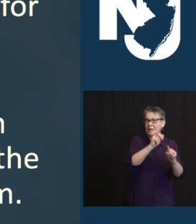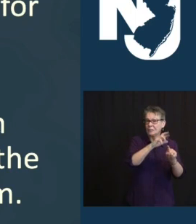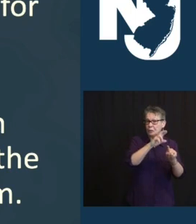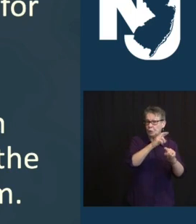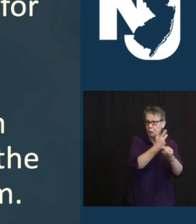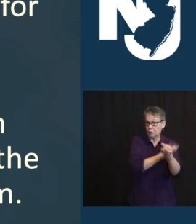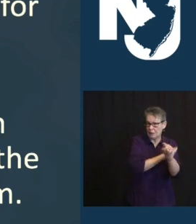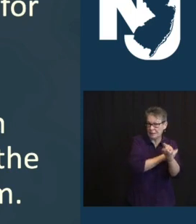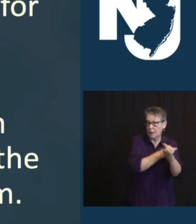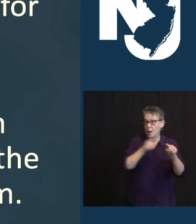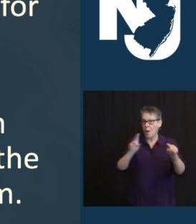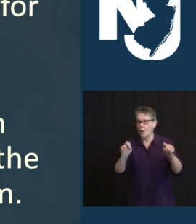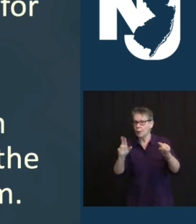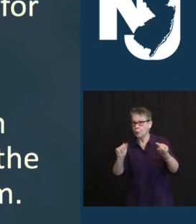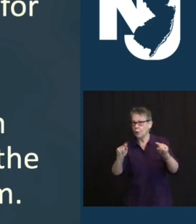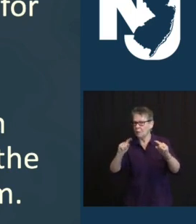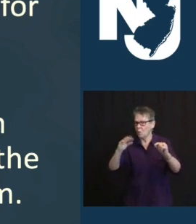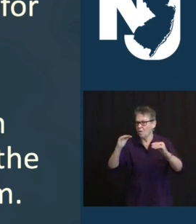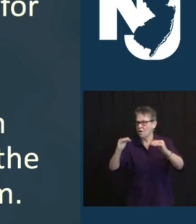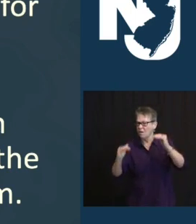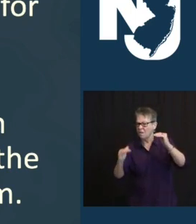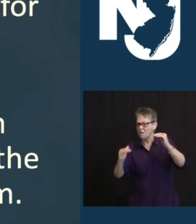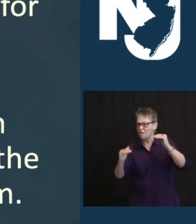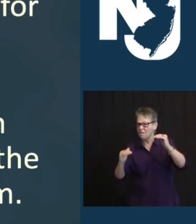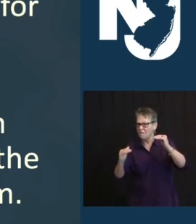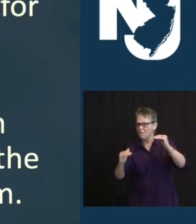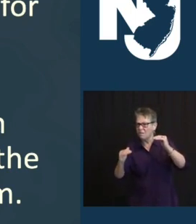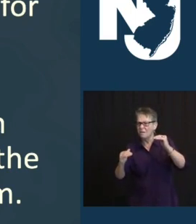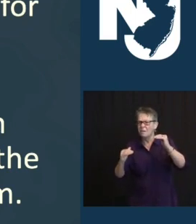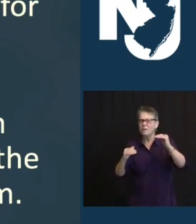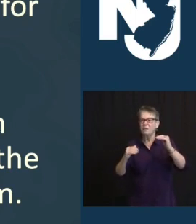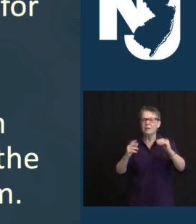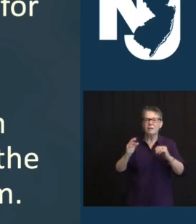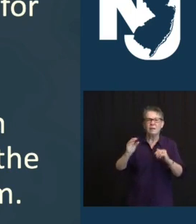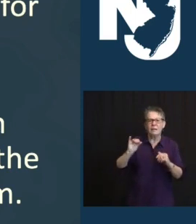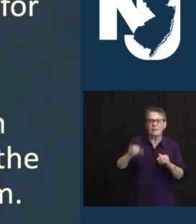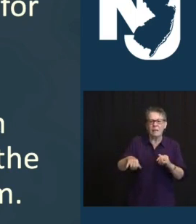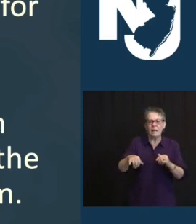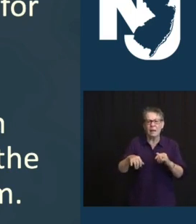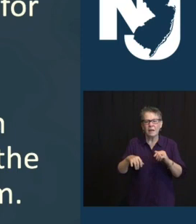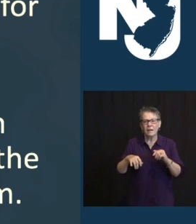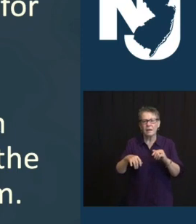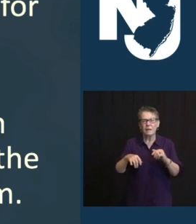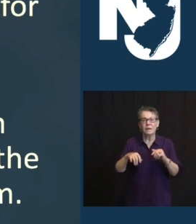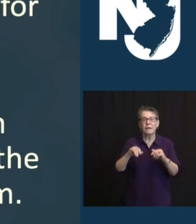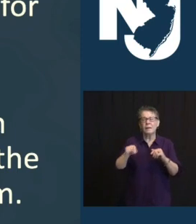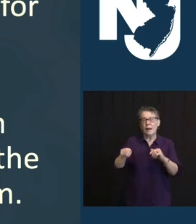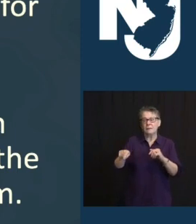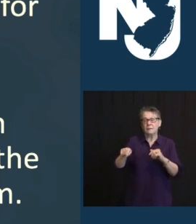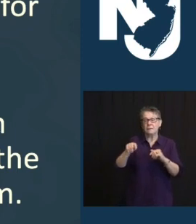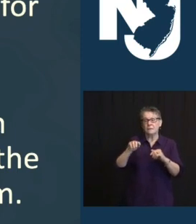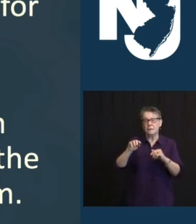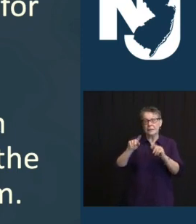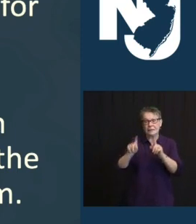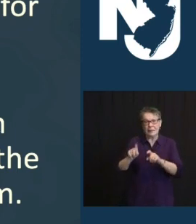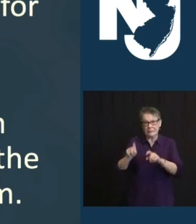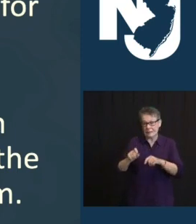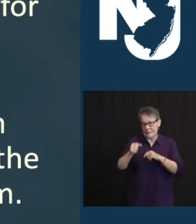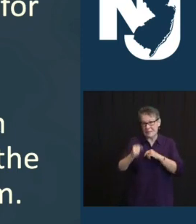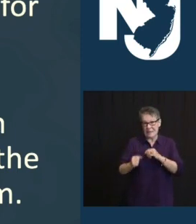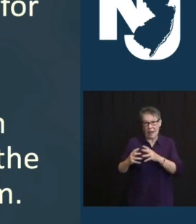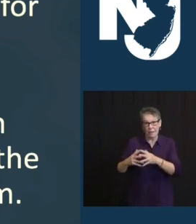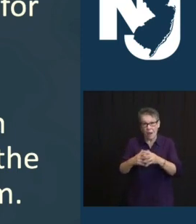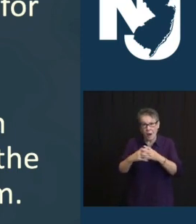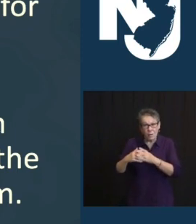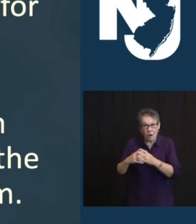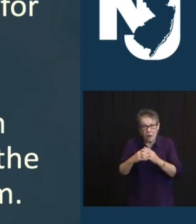FIELD WORK WAS DONE IN THE TEETH OF THE SOUTH AMERICAN SURGE, INCLUDING VARIANTS, INCLUDING IN BRAZIL AS WELL AS